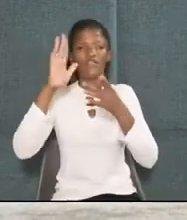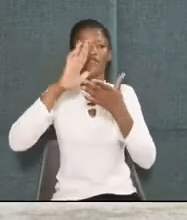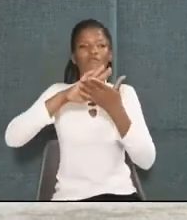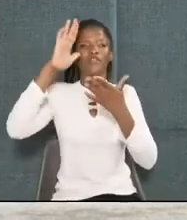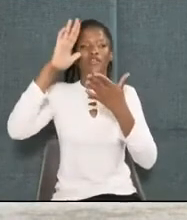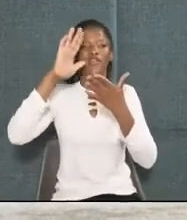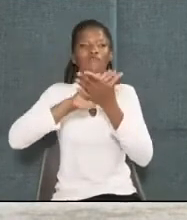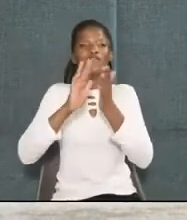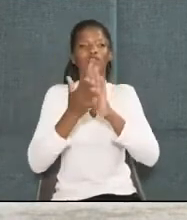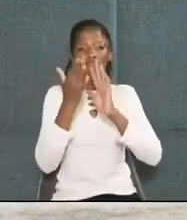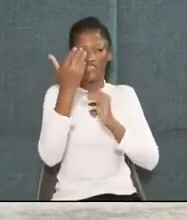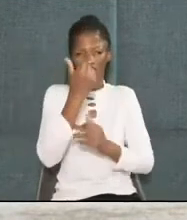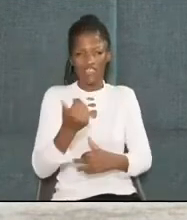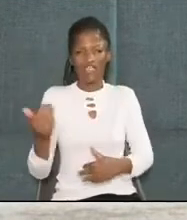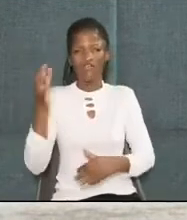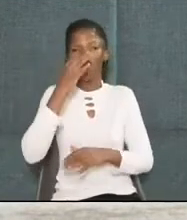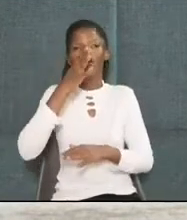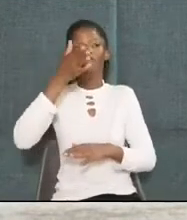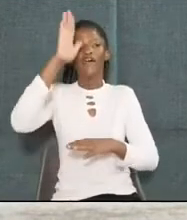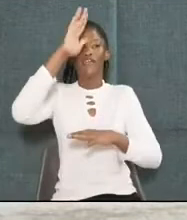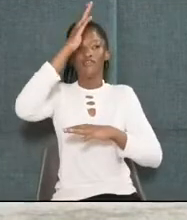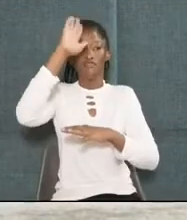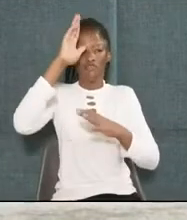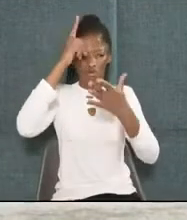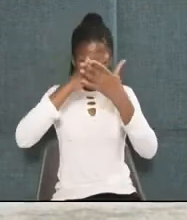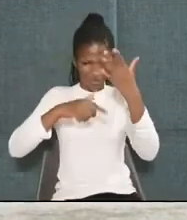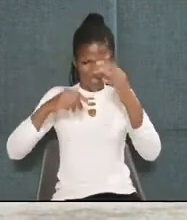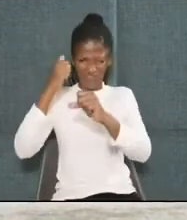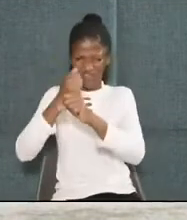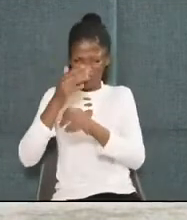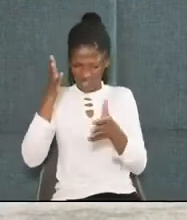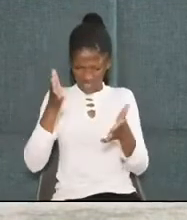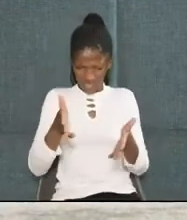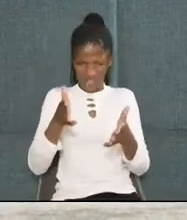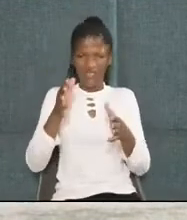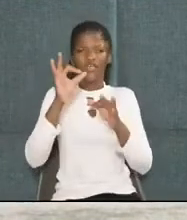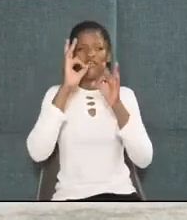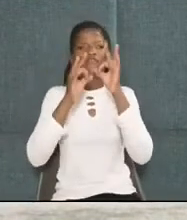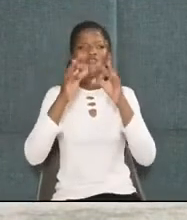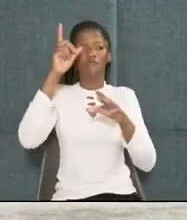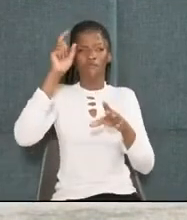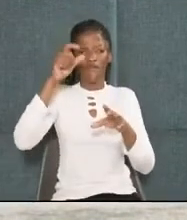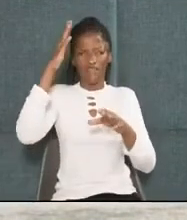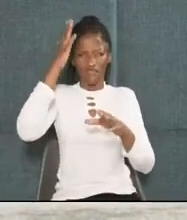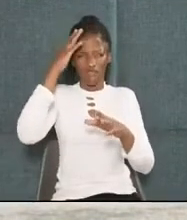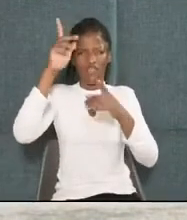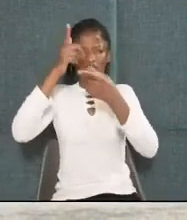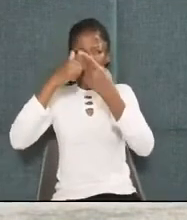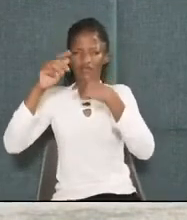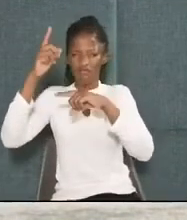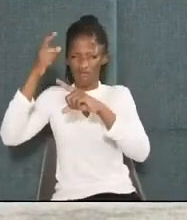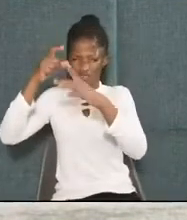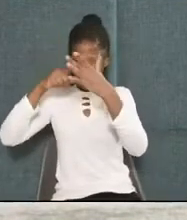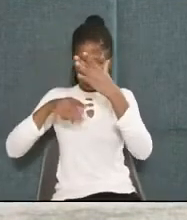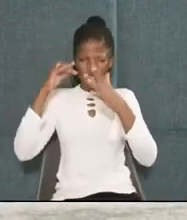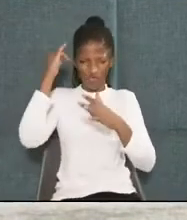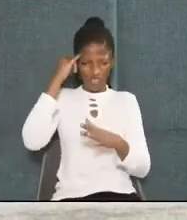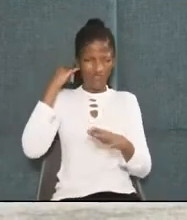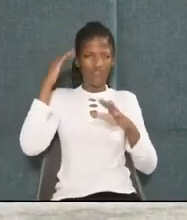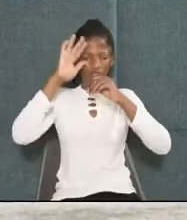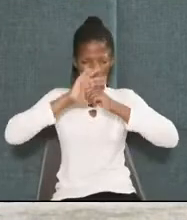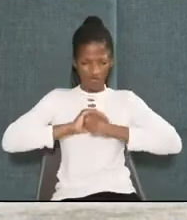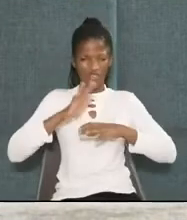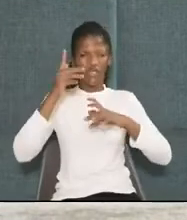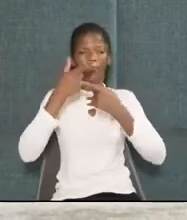a child of the Most High God. Well, what is he doing here? If you must know, he came down to Jerusalem to worship. But now, Philip,